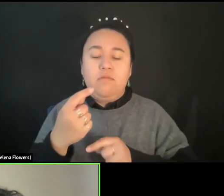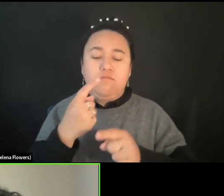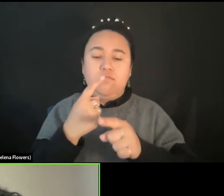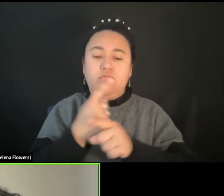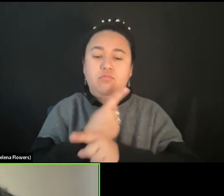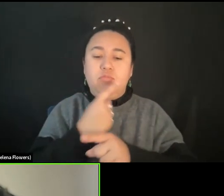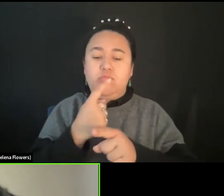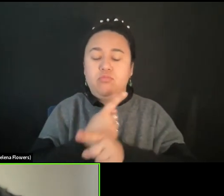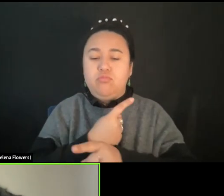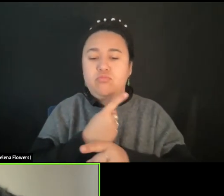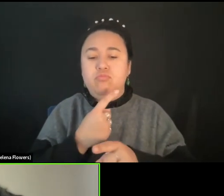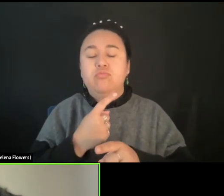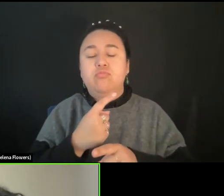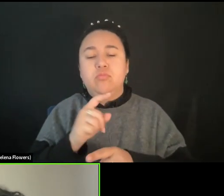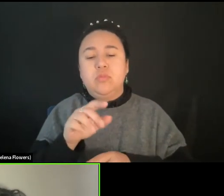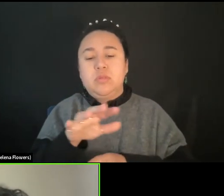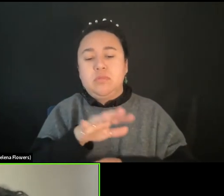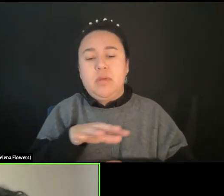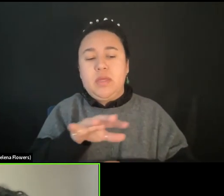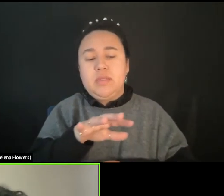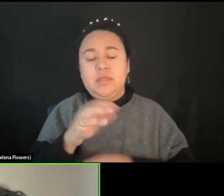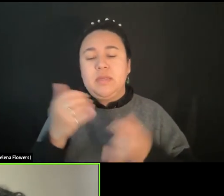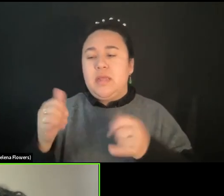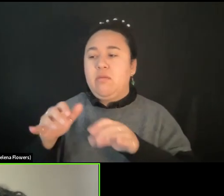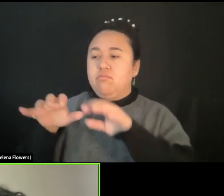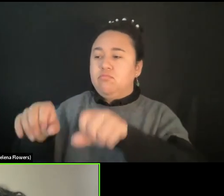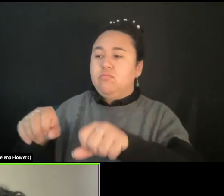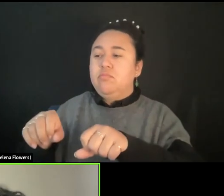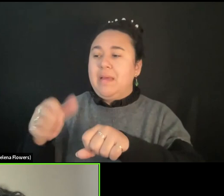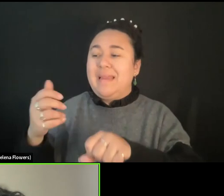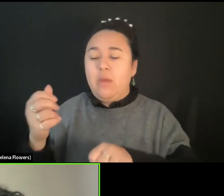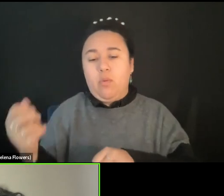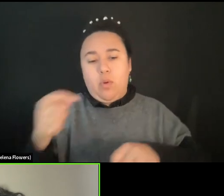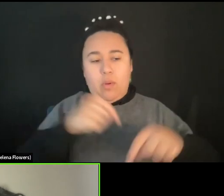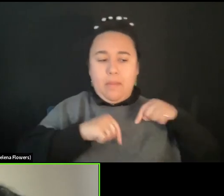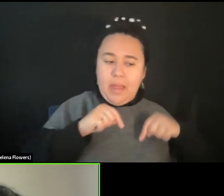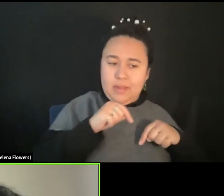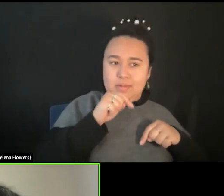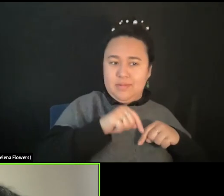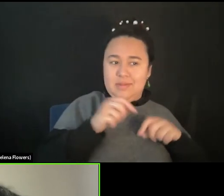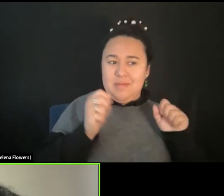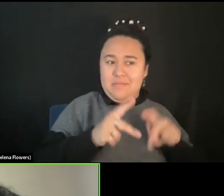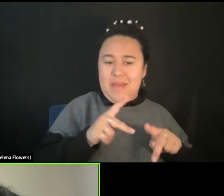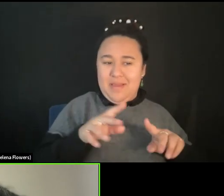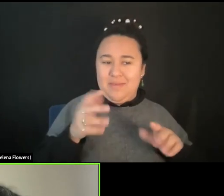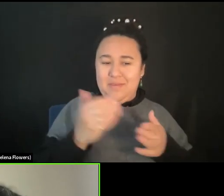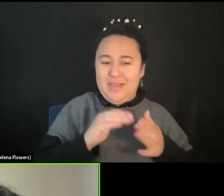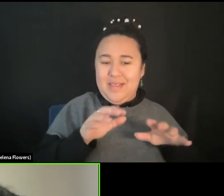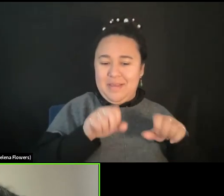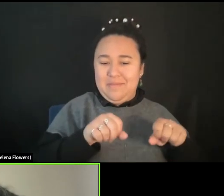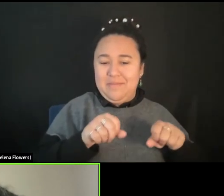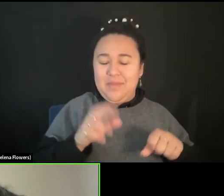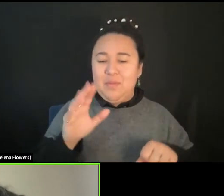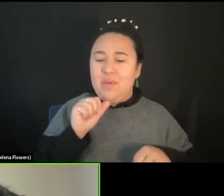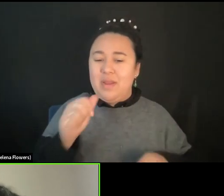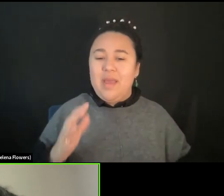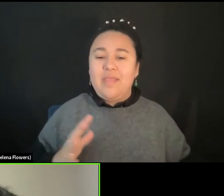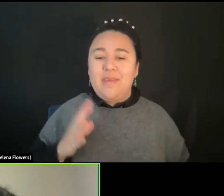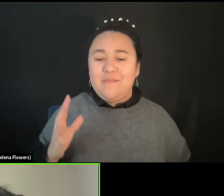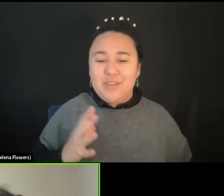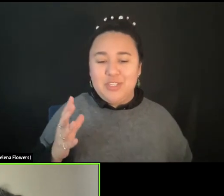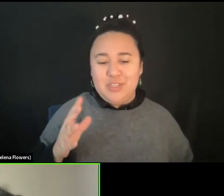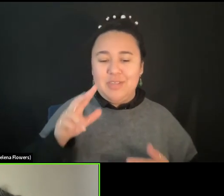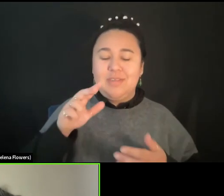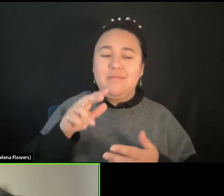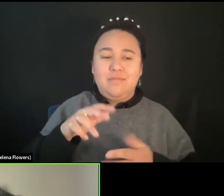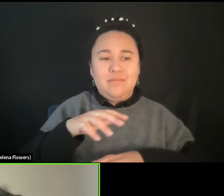mentioned, now we want to get those conventional spaces back too. Why not on the official stages? Why